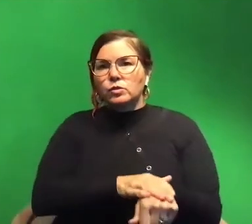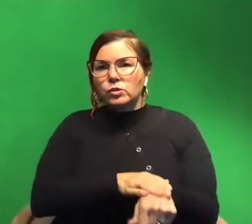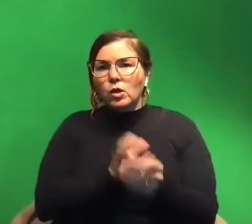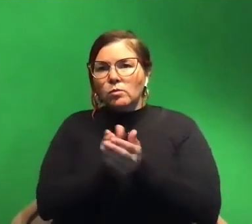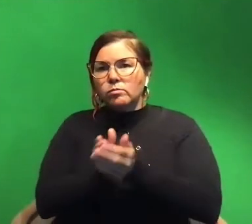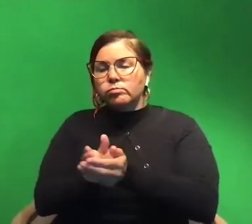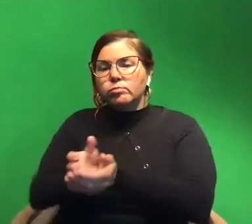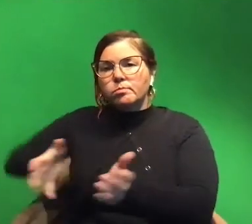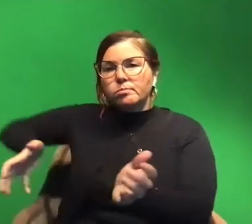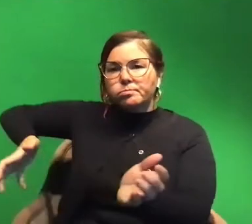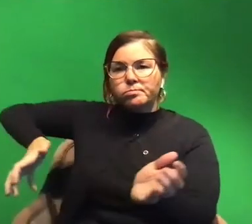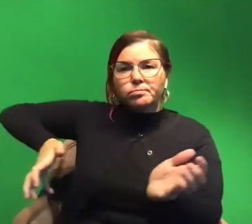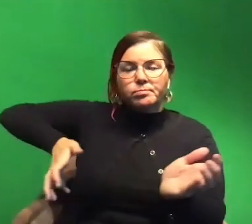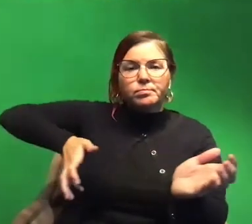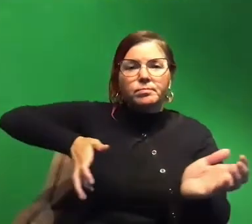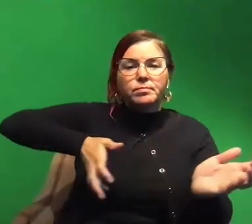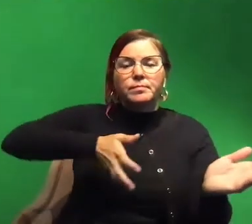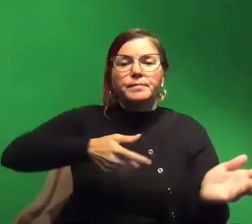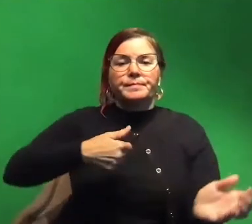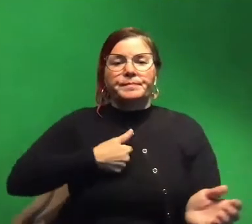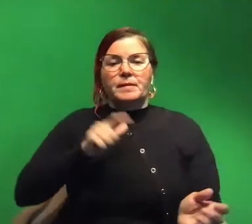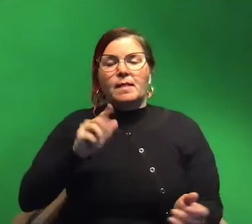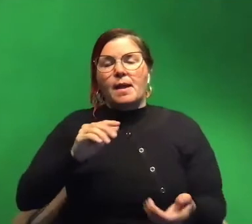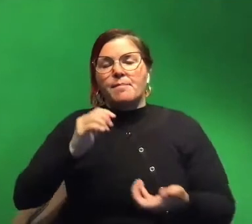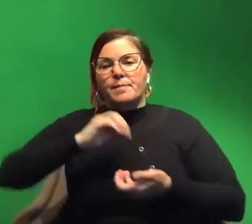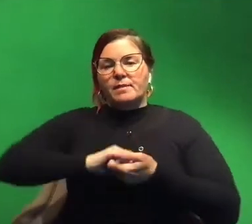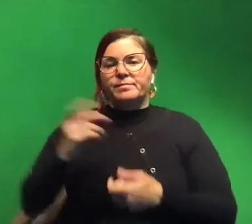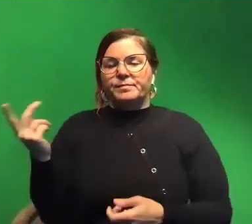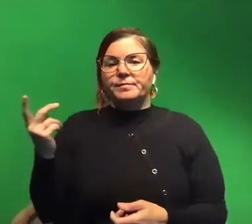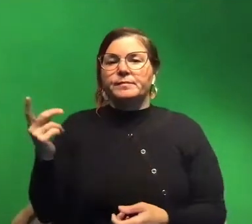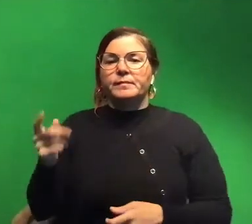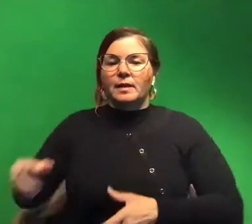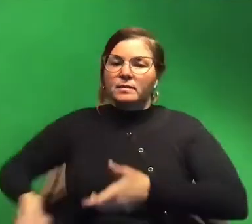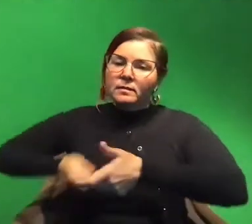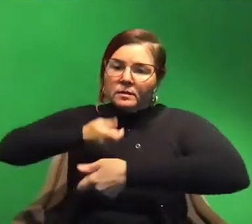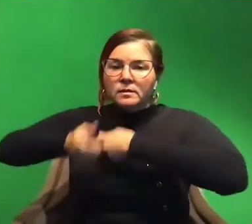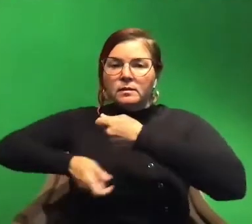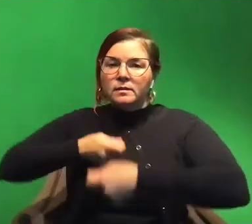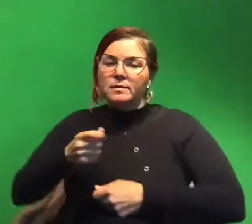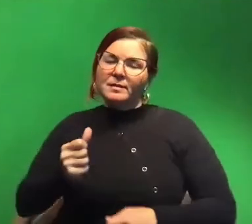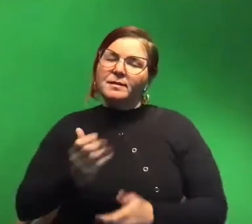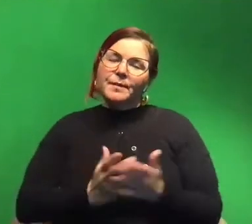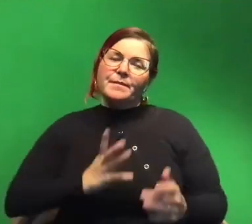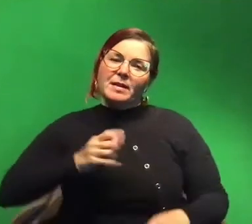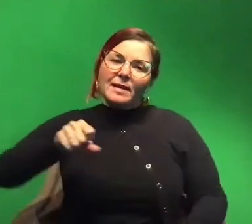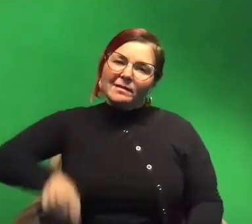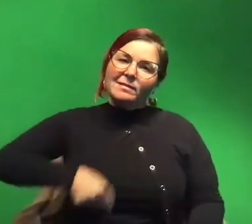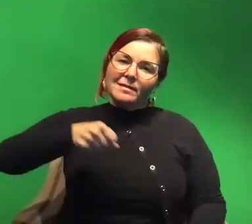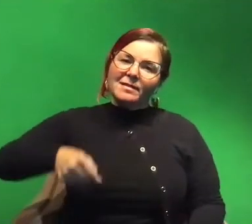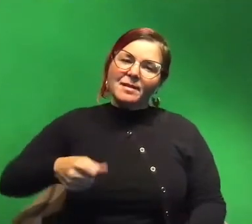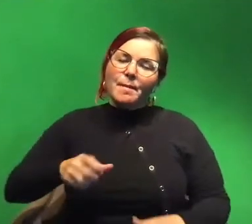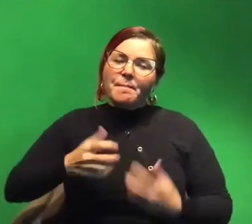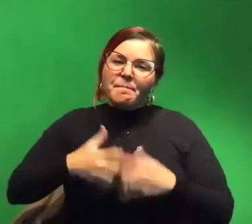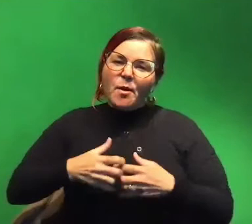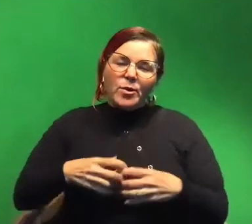little time um me and my my lab mate would go we'd had to pull it up by hand some fancy boats have like a system